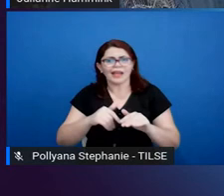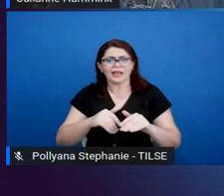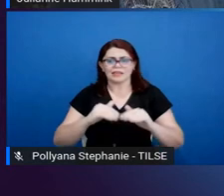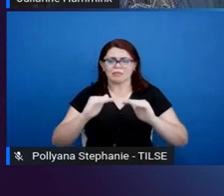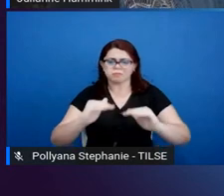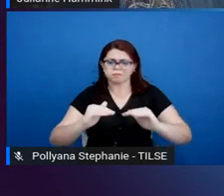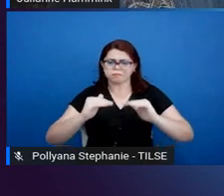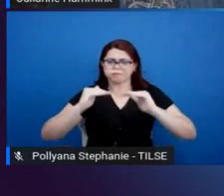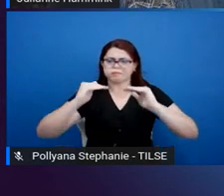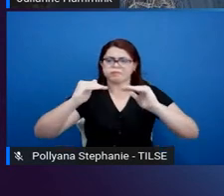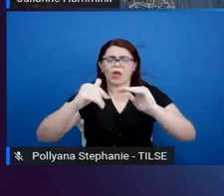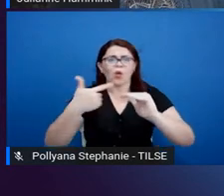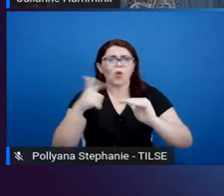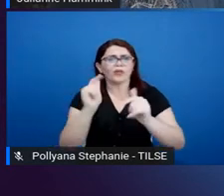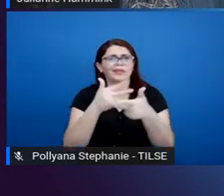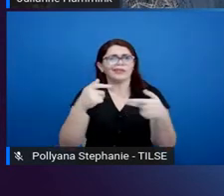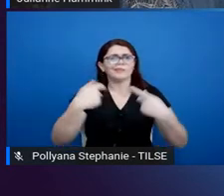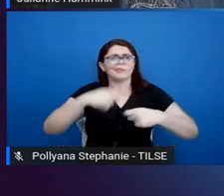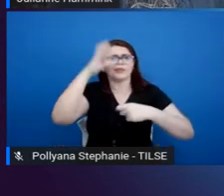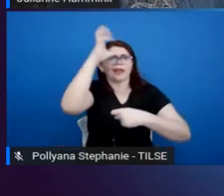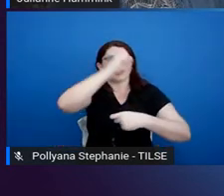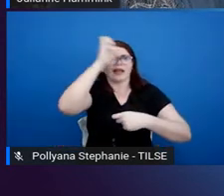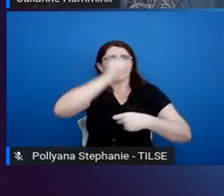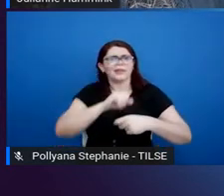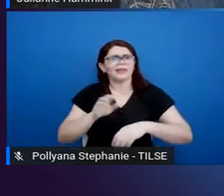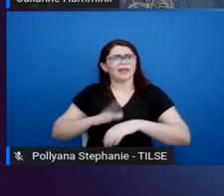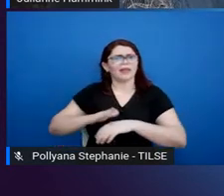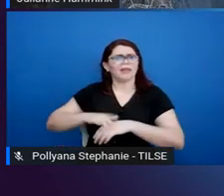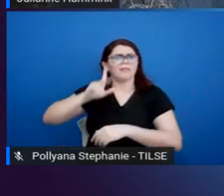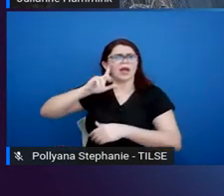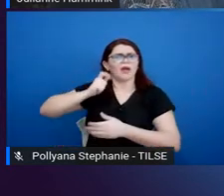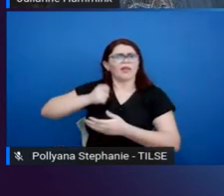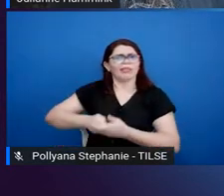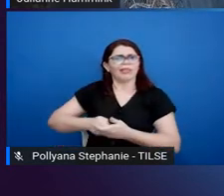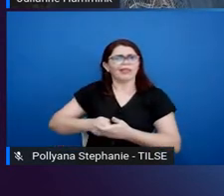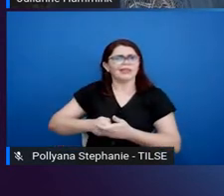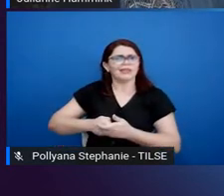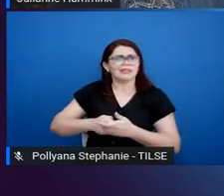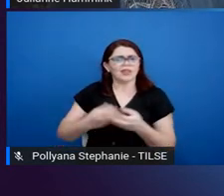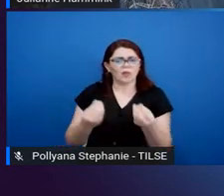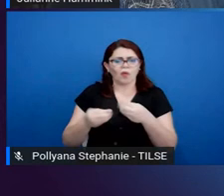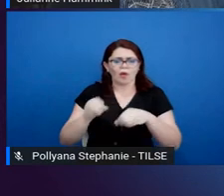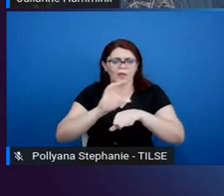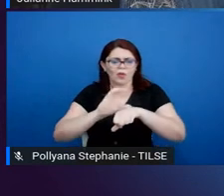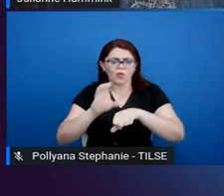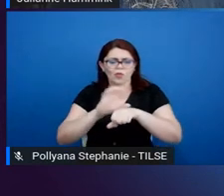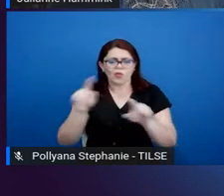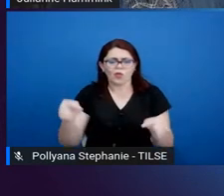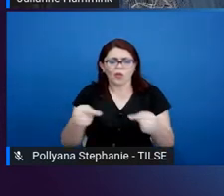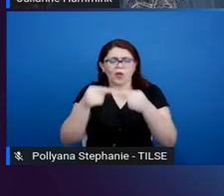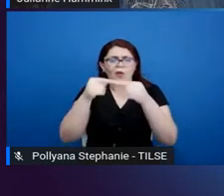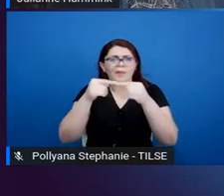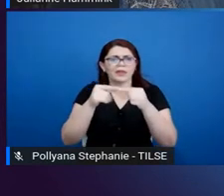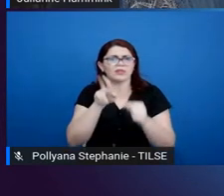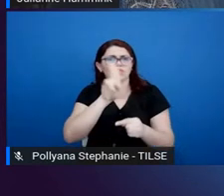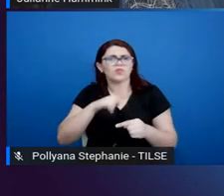what they have to learn? And who decides who chooses the courses that are going to be offered in EMI?